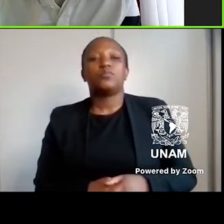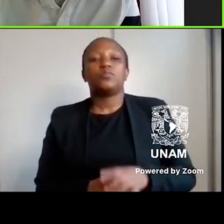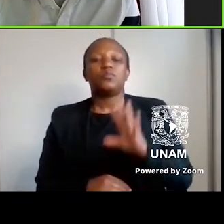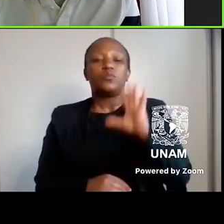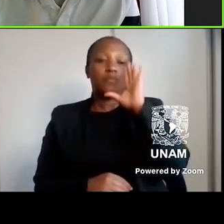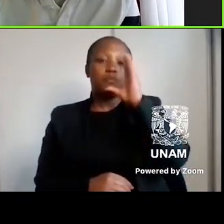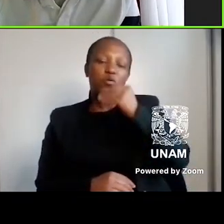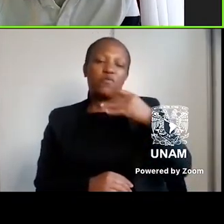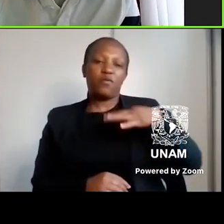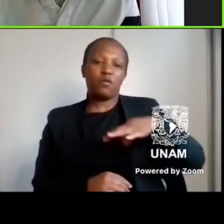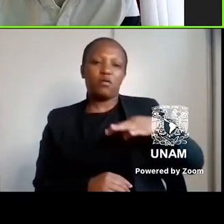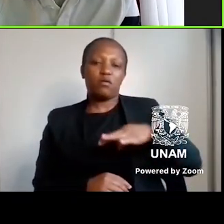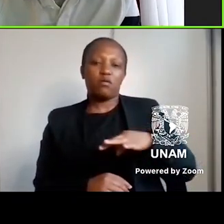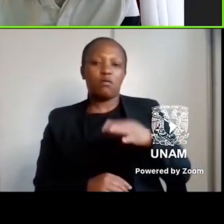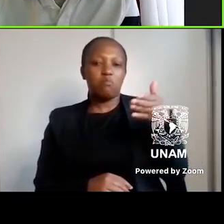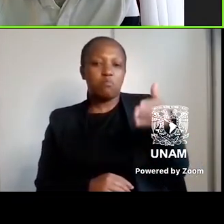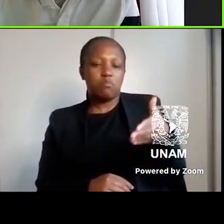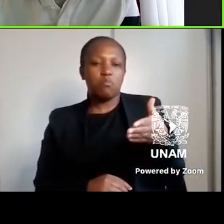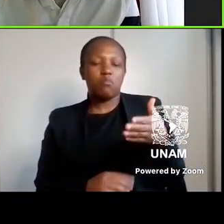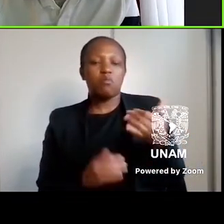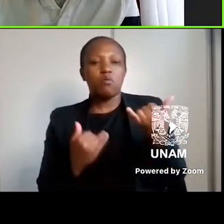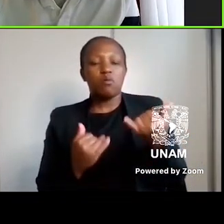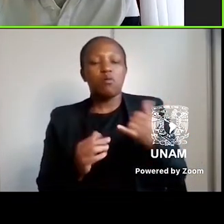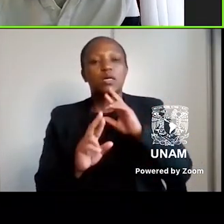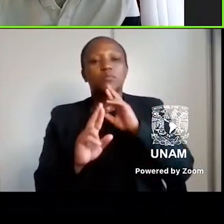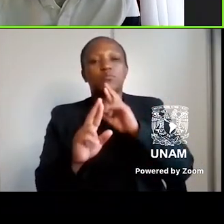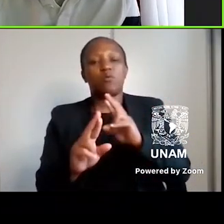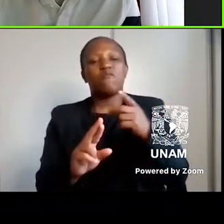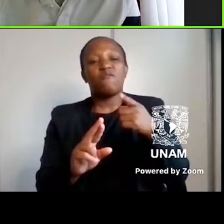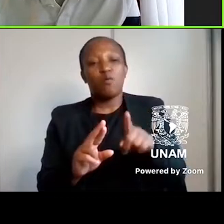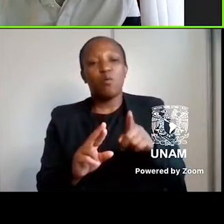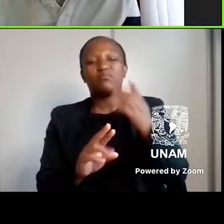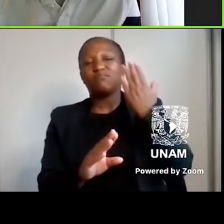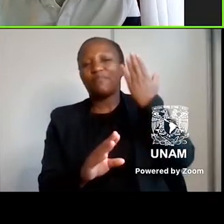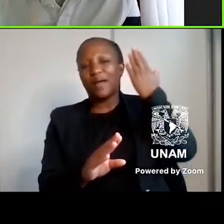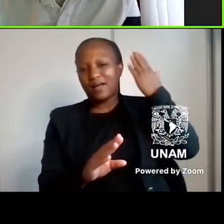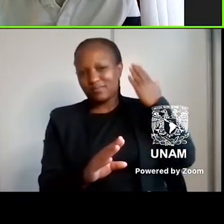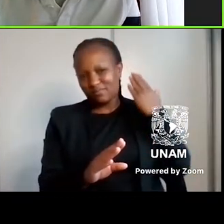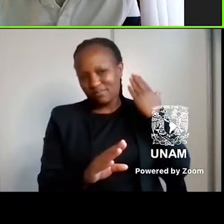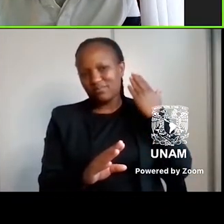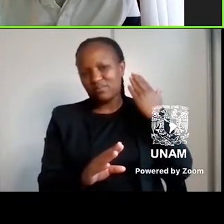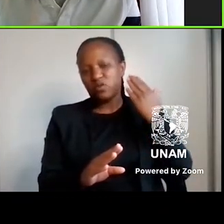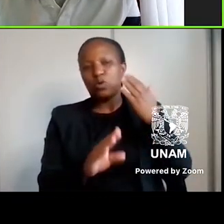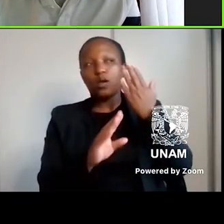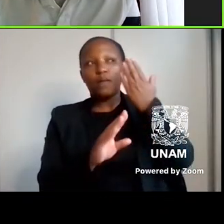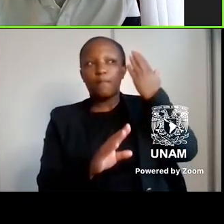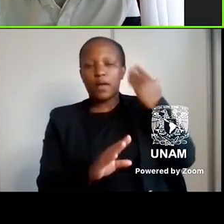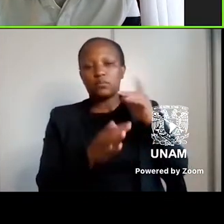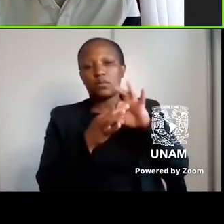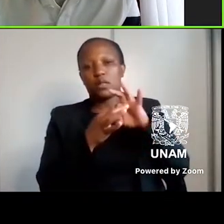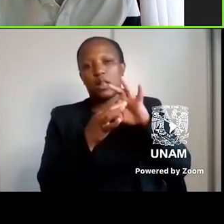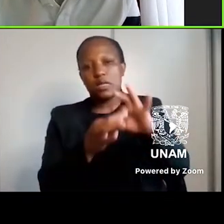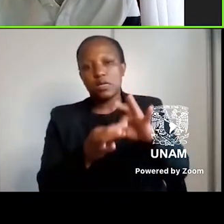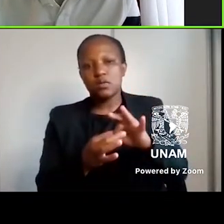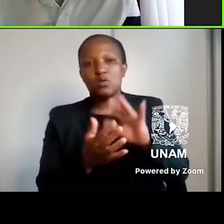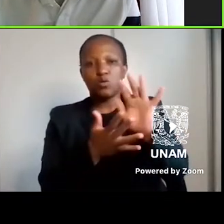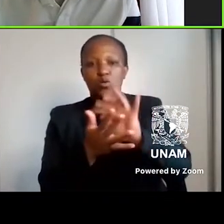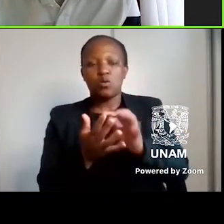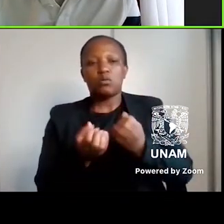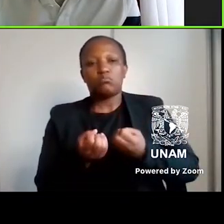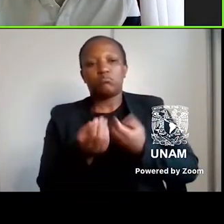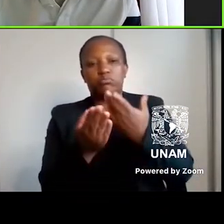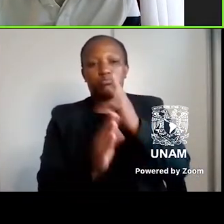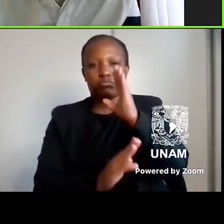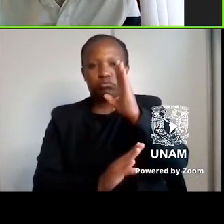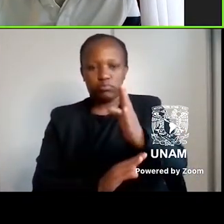who are present only in so far as they respond to their past. The past against which the narrator speaks is straight. It is one